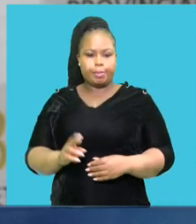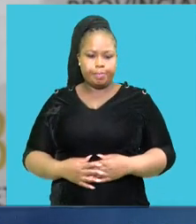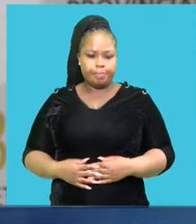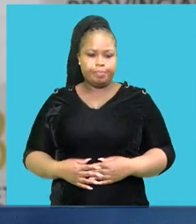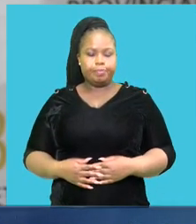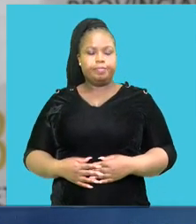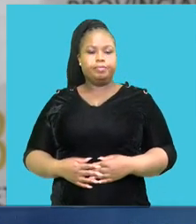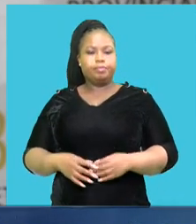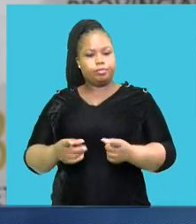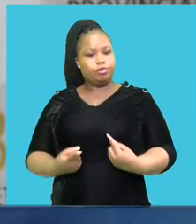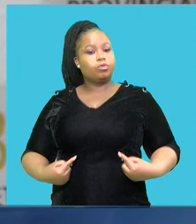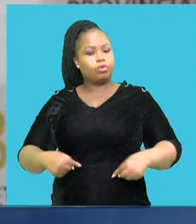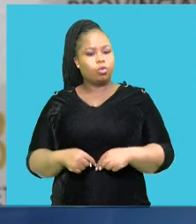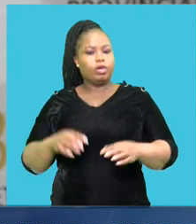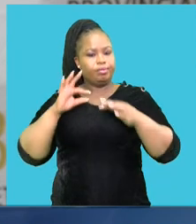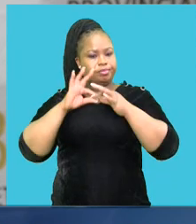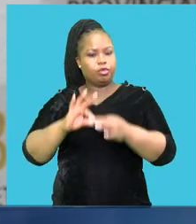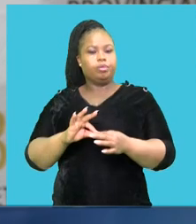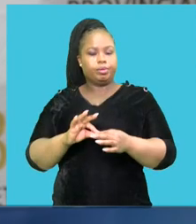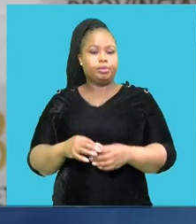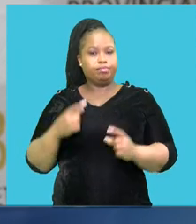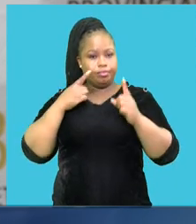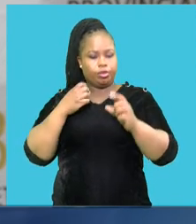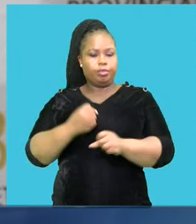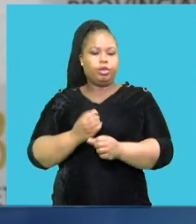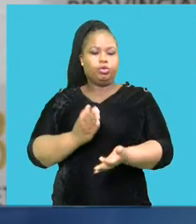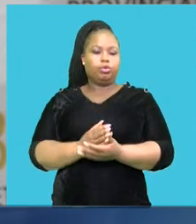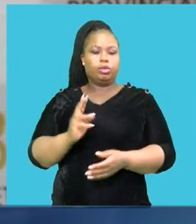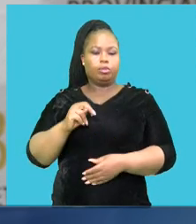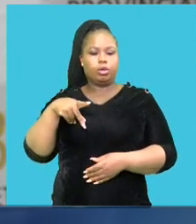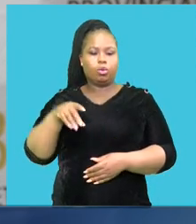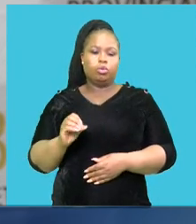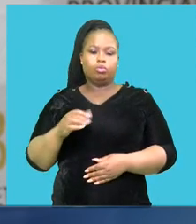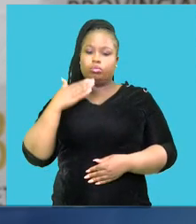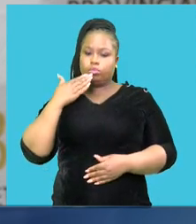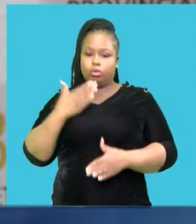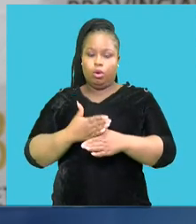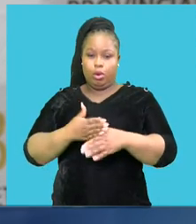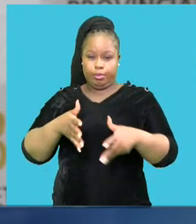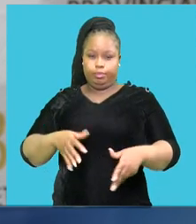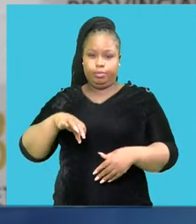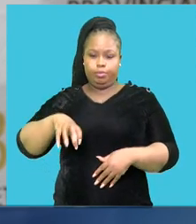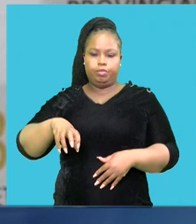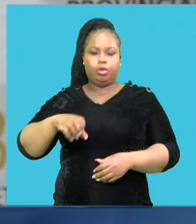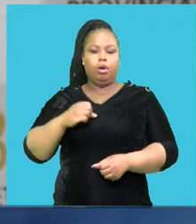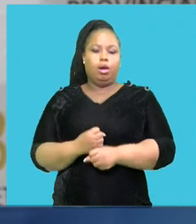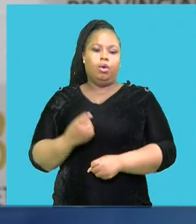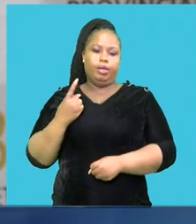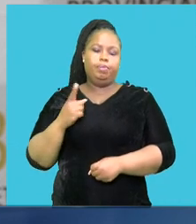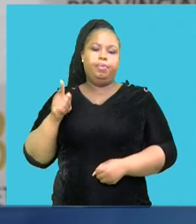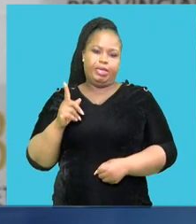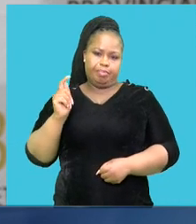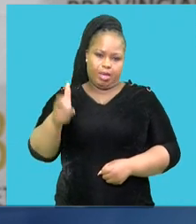committed to ensuring that NPO's operating within the province are paid